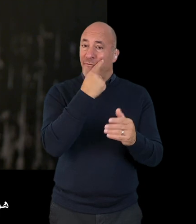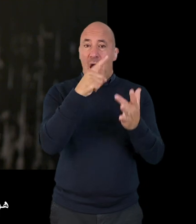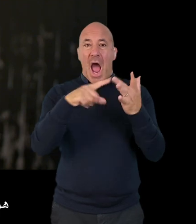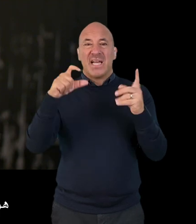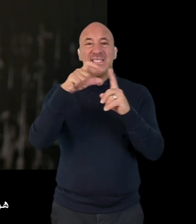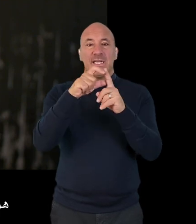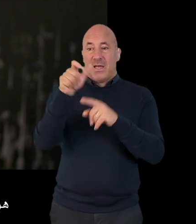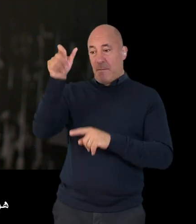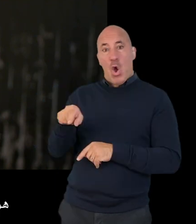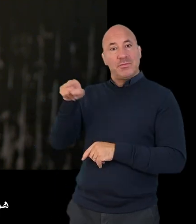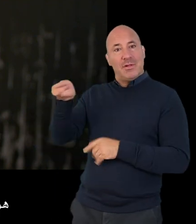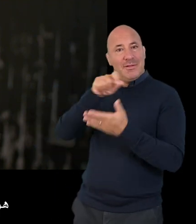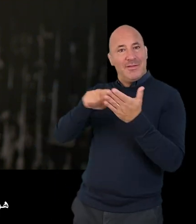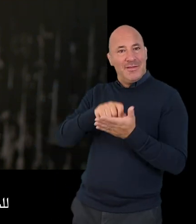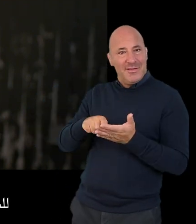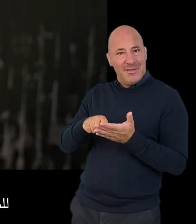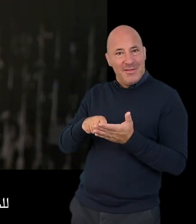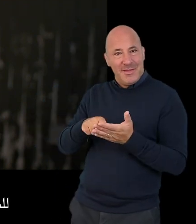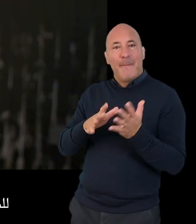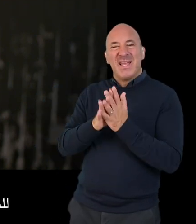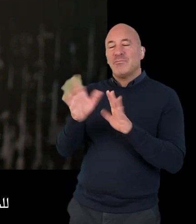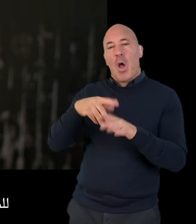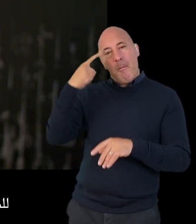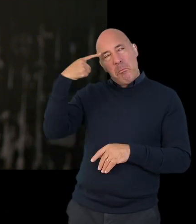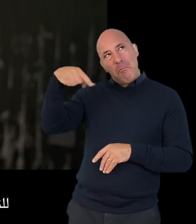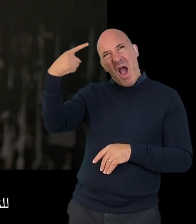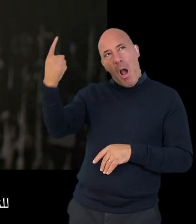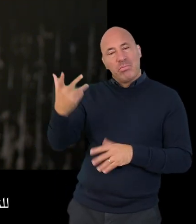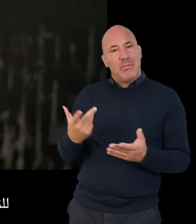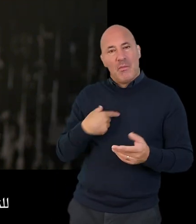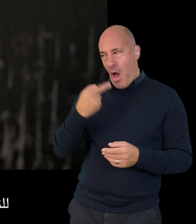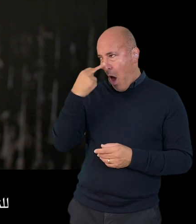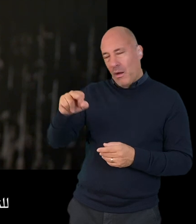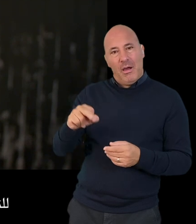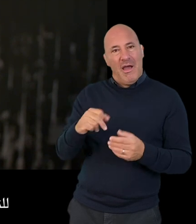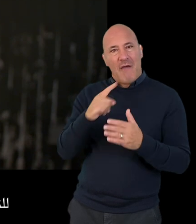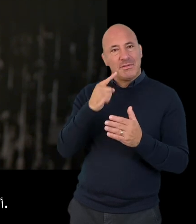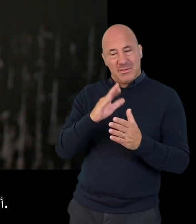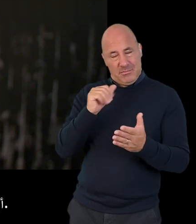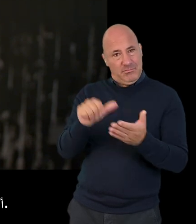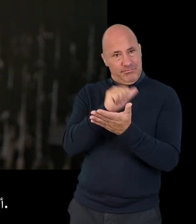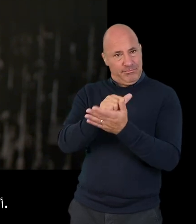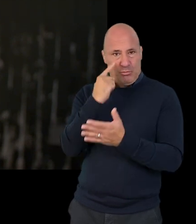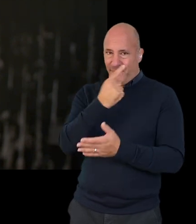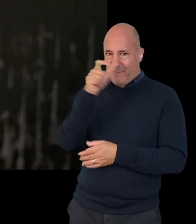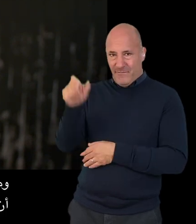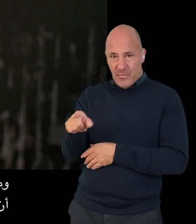important in this letter is that the letter should contain a proof of ID of the person who's writing the letter to make sure that we're not making up any